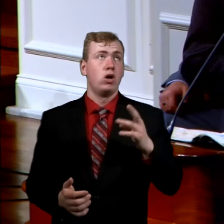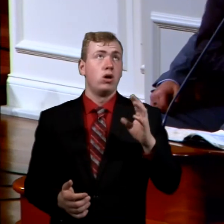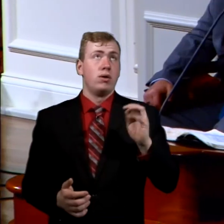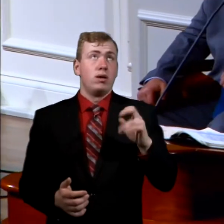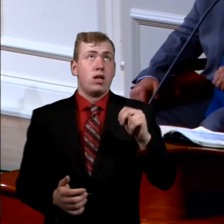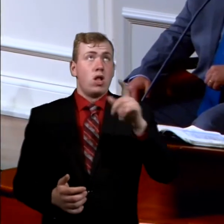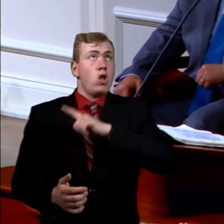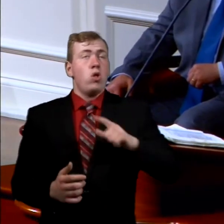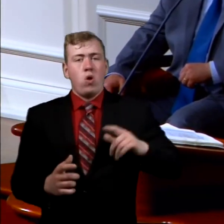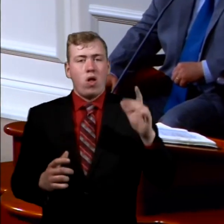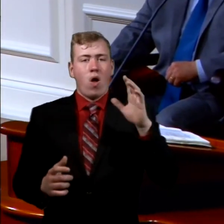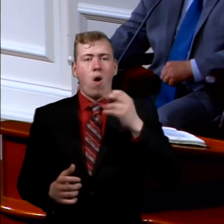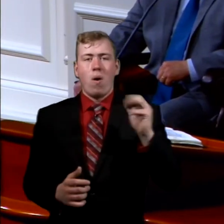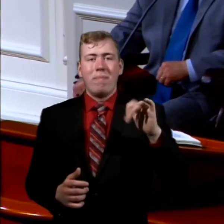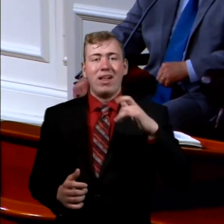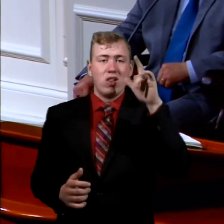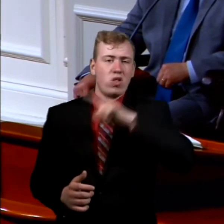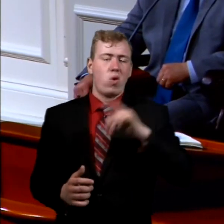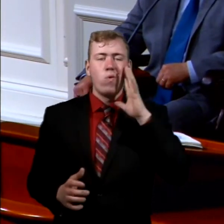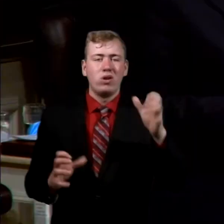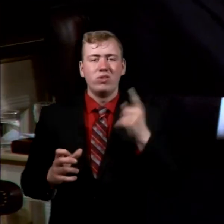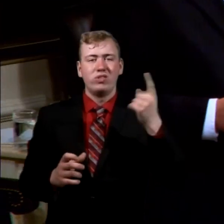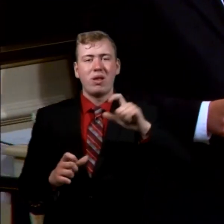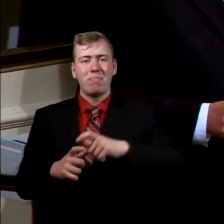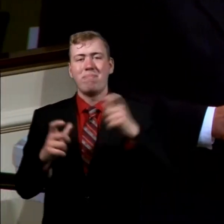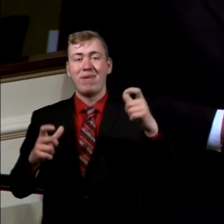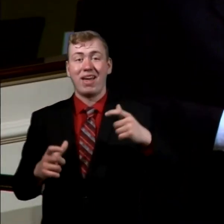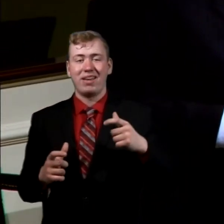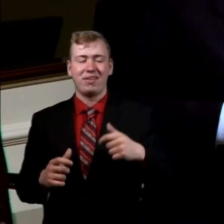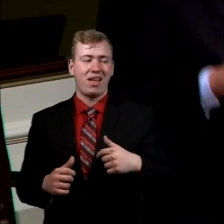going to do something big. I can't wait. I'm still waiting.